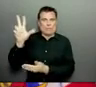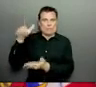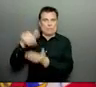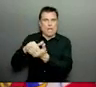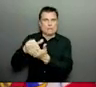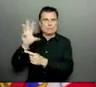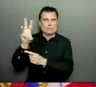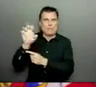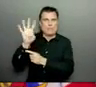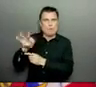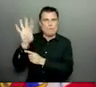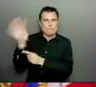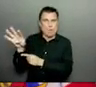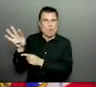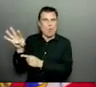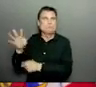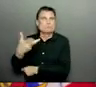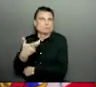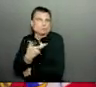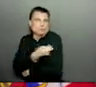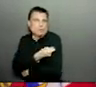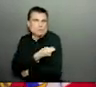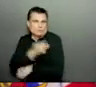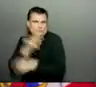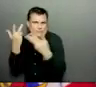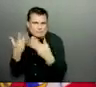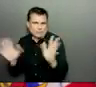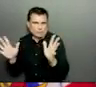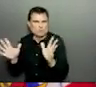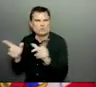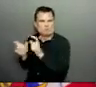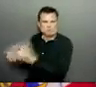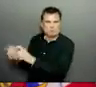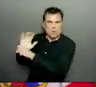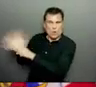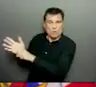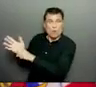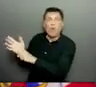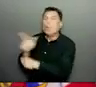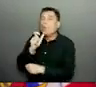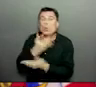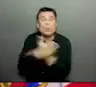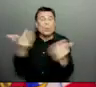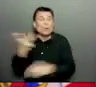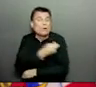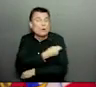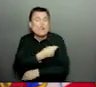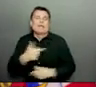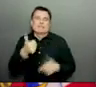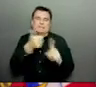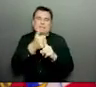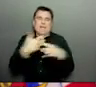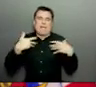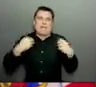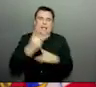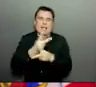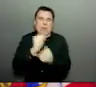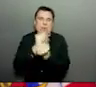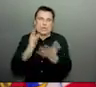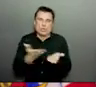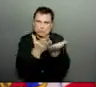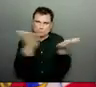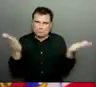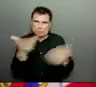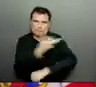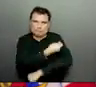who received the COVID-19 vaccine in the lower mainland, and today I can confirm that